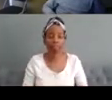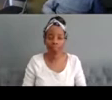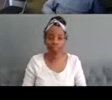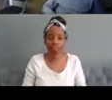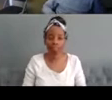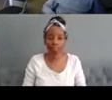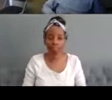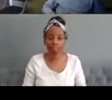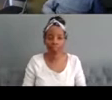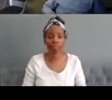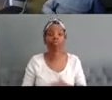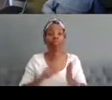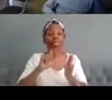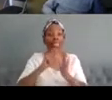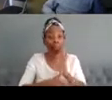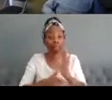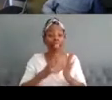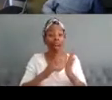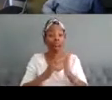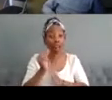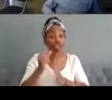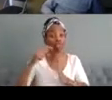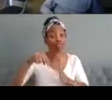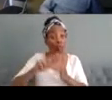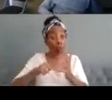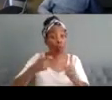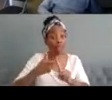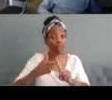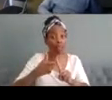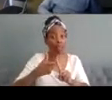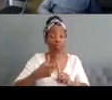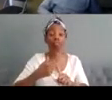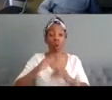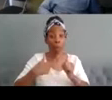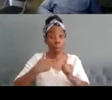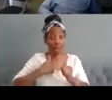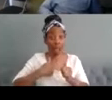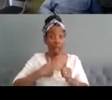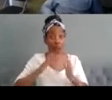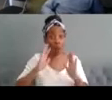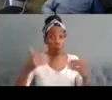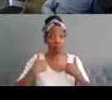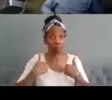disability culture in the uk around my autism um